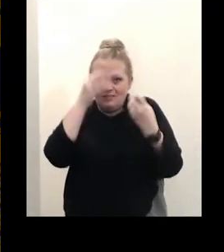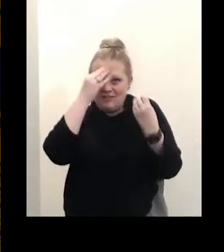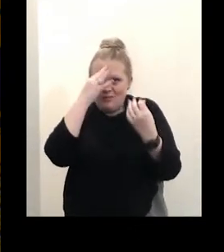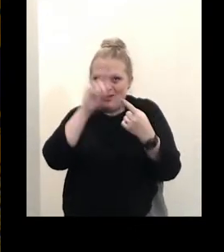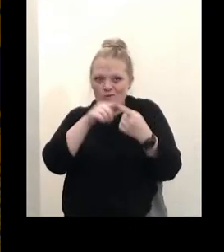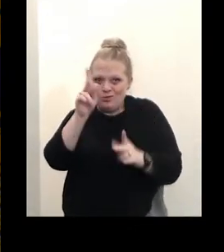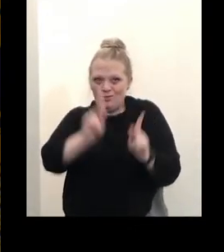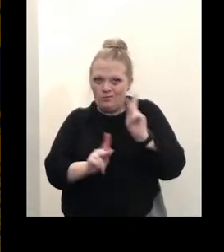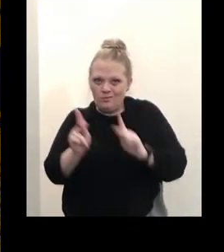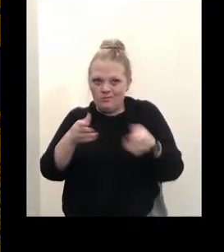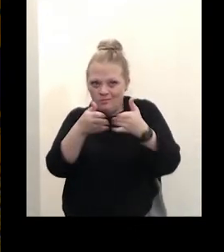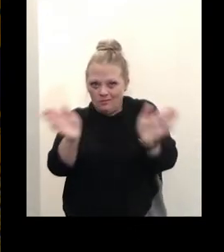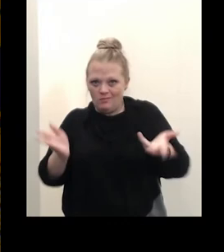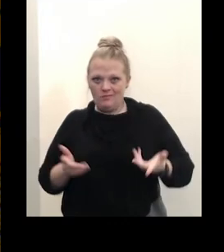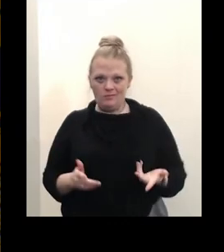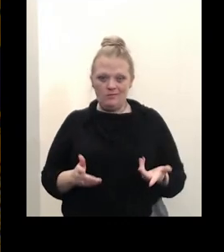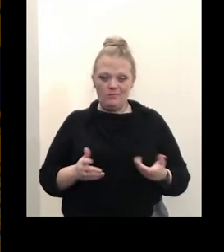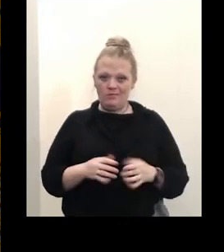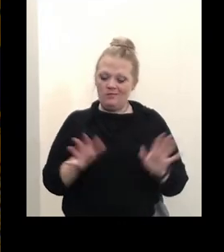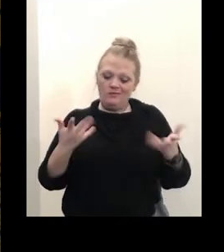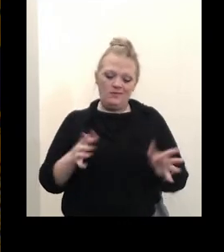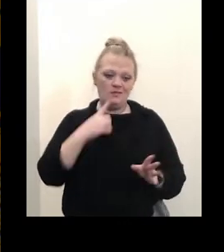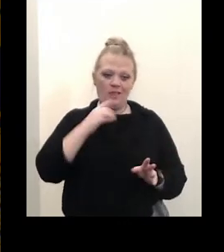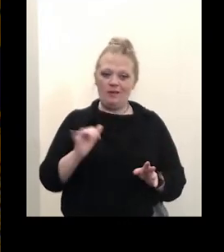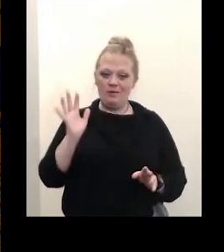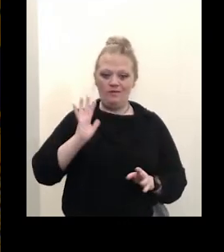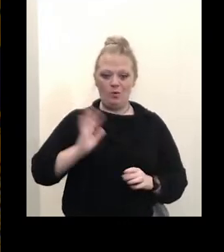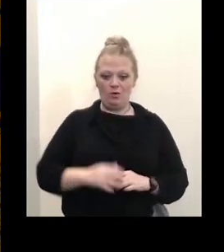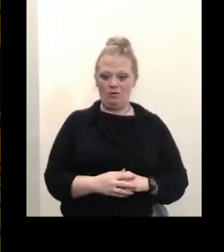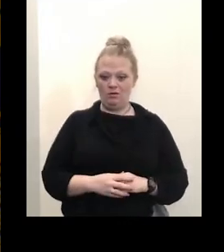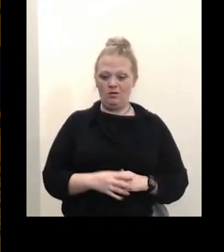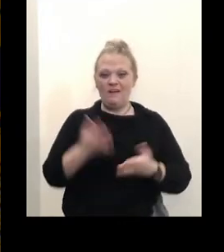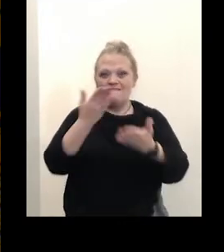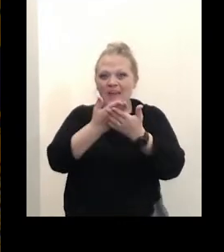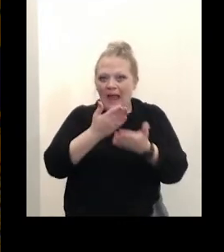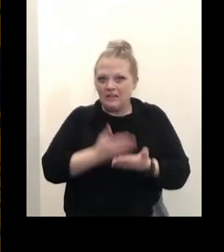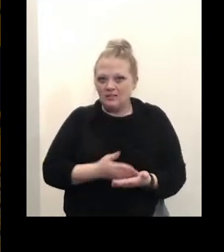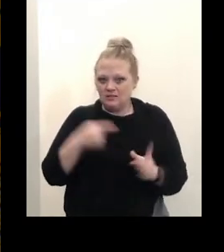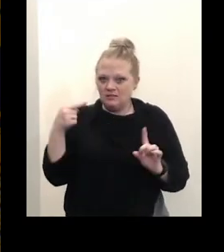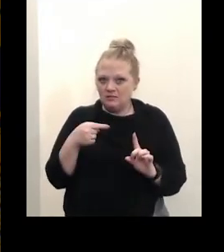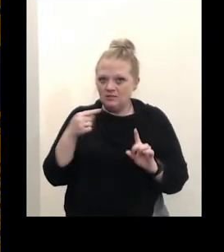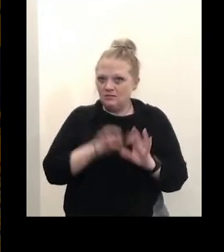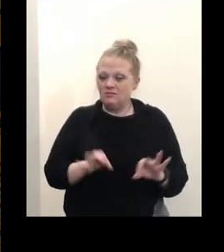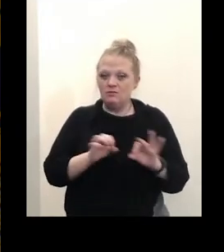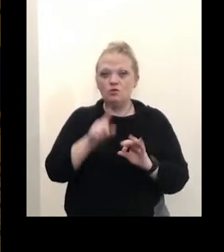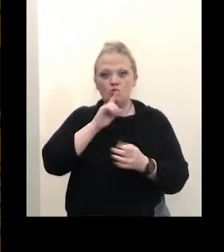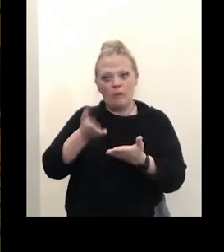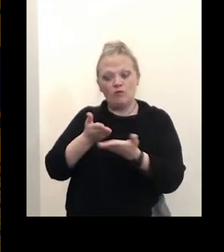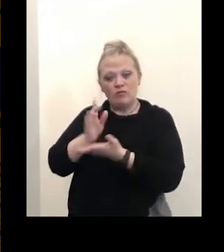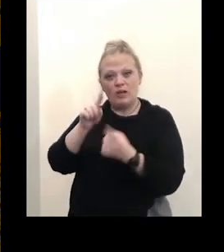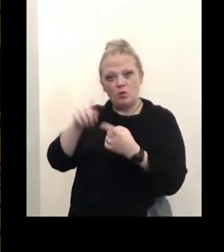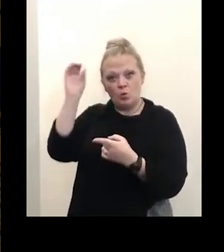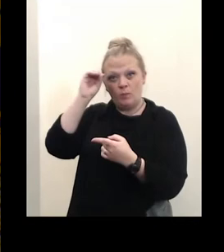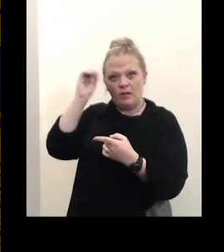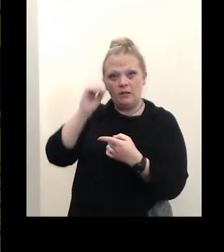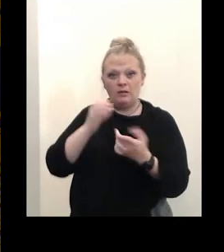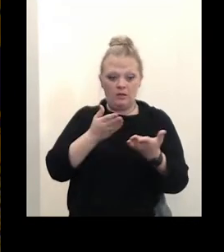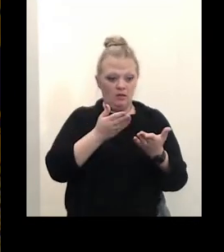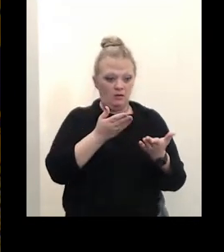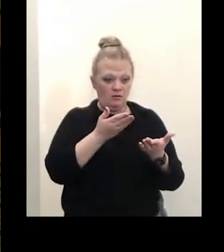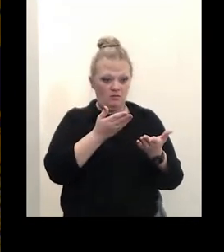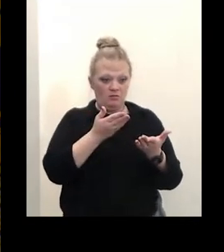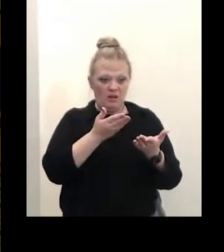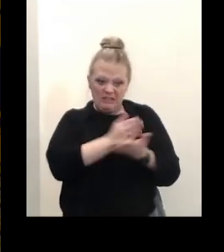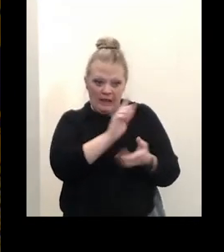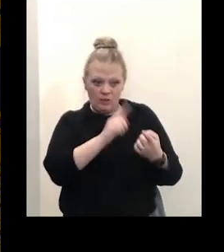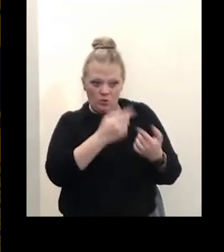uh facts is what matters you're entitled to your opinion you're not entitled to your facts the facts are that uh